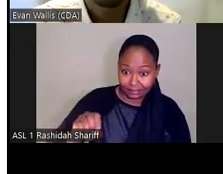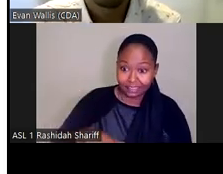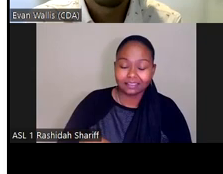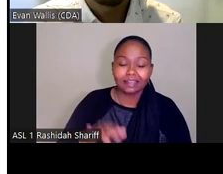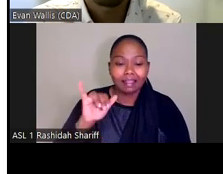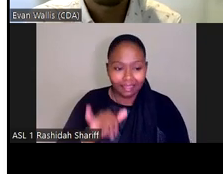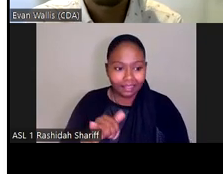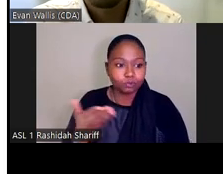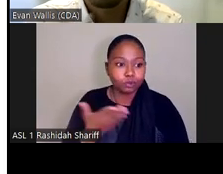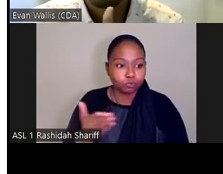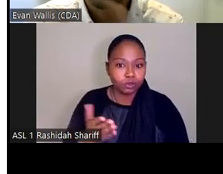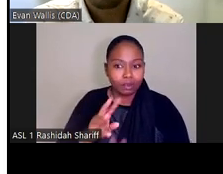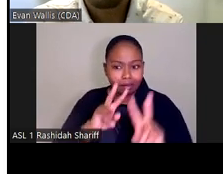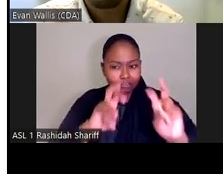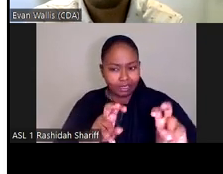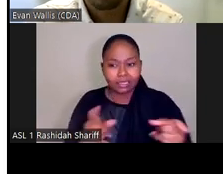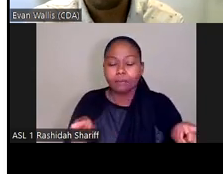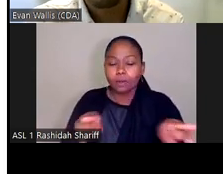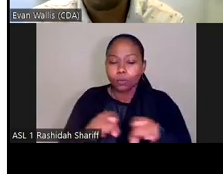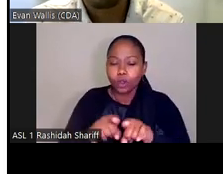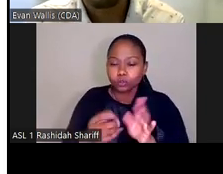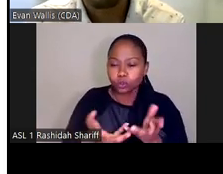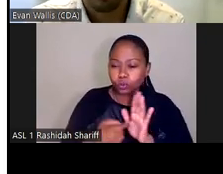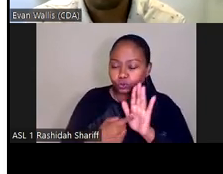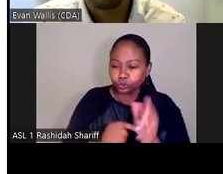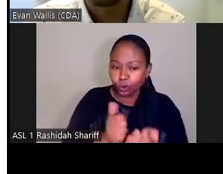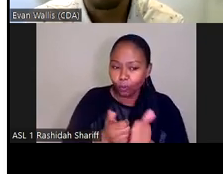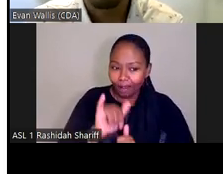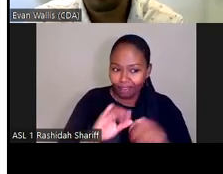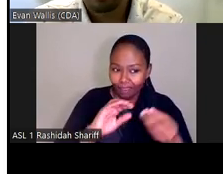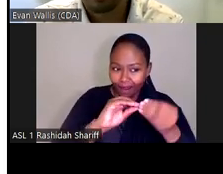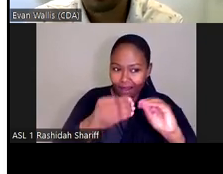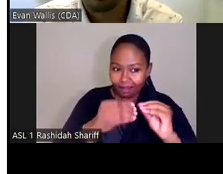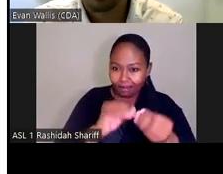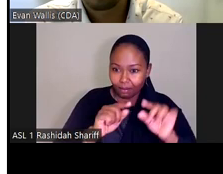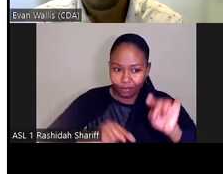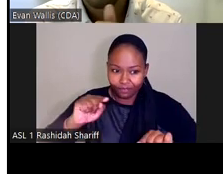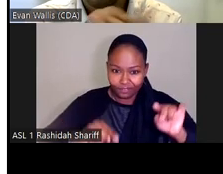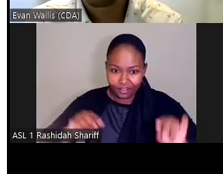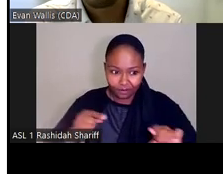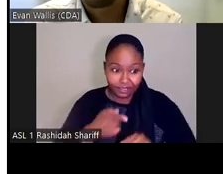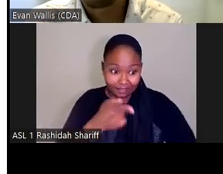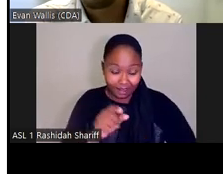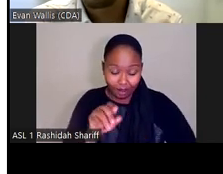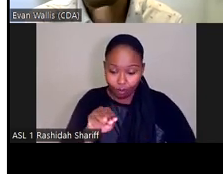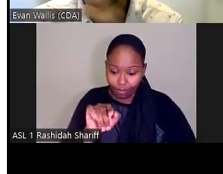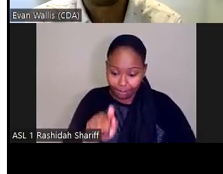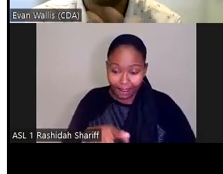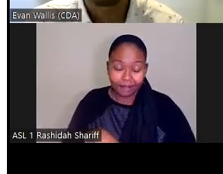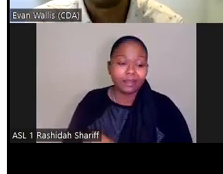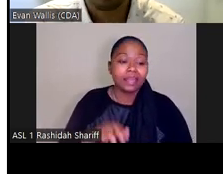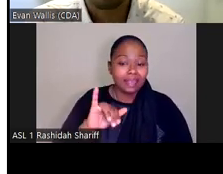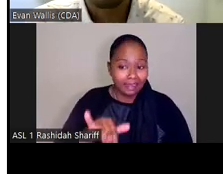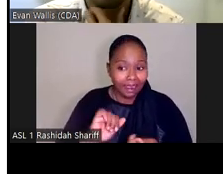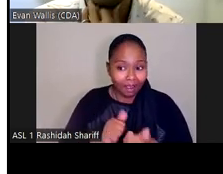this indicator. But we also want to show you how that number varies by geography, which is the map there, and how that number varies with